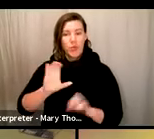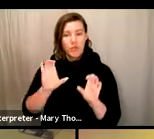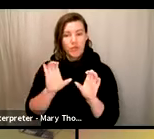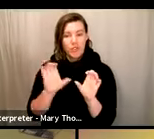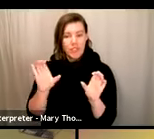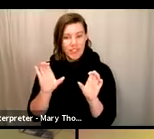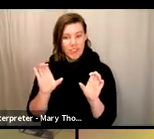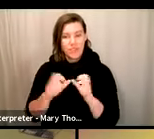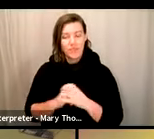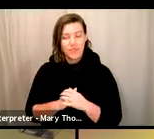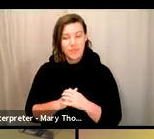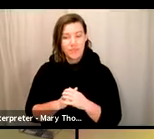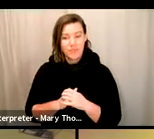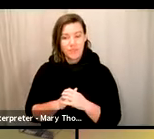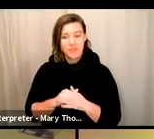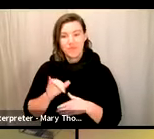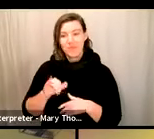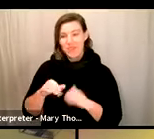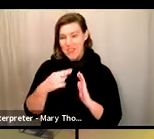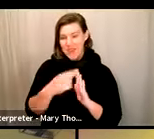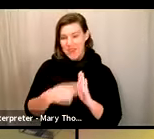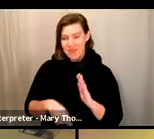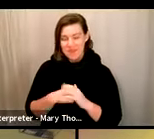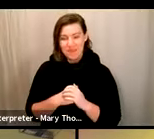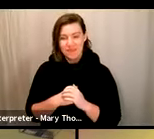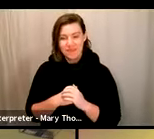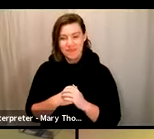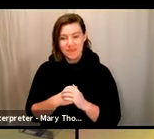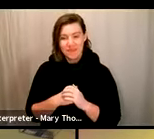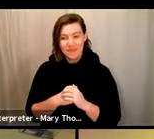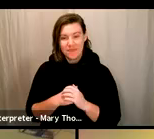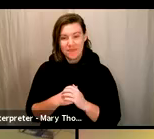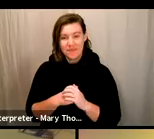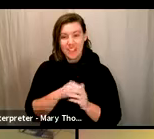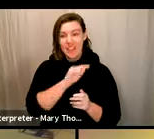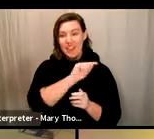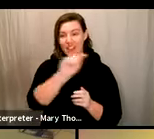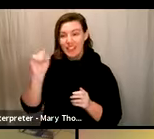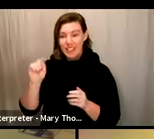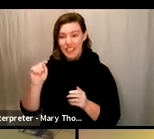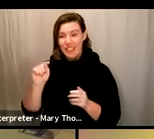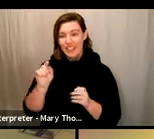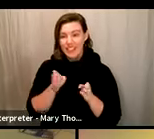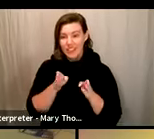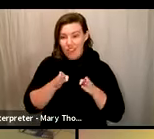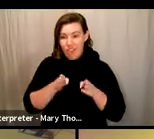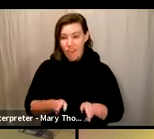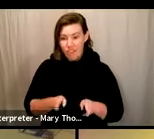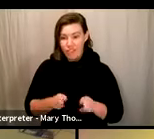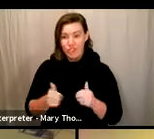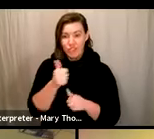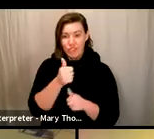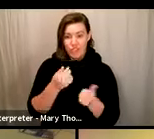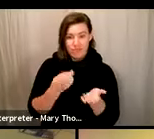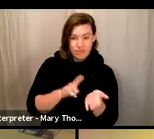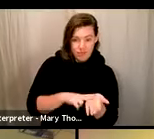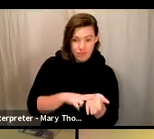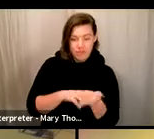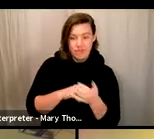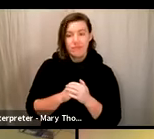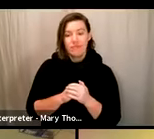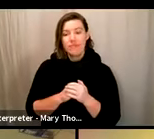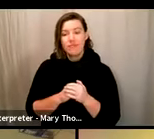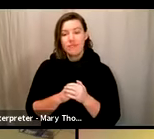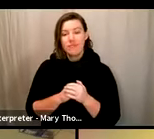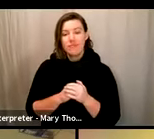It reads, the undersigned officers designated by law as constituting